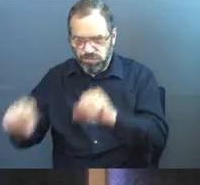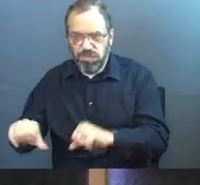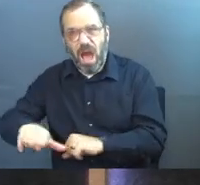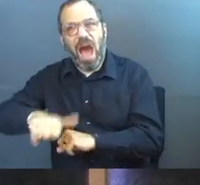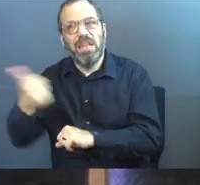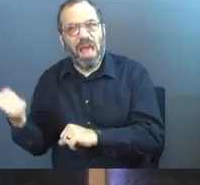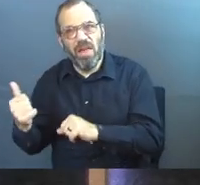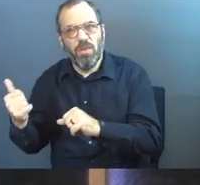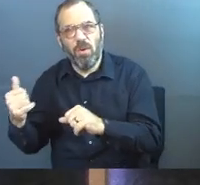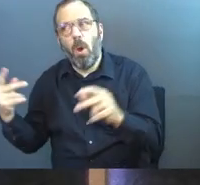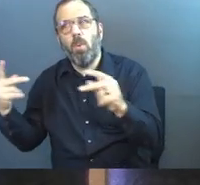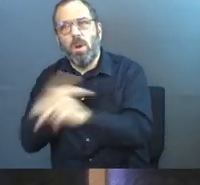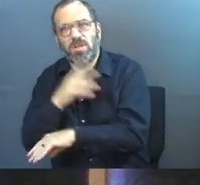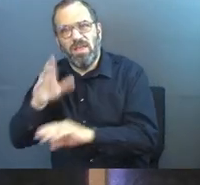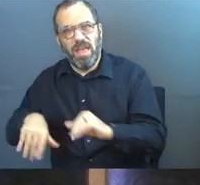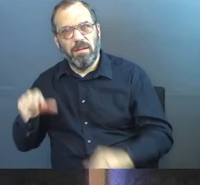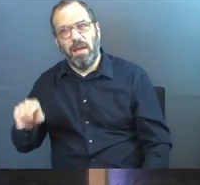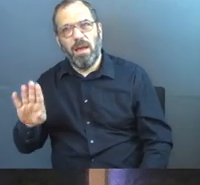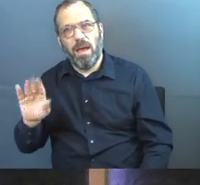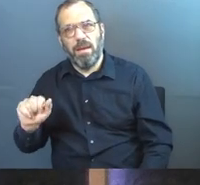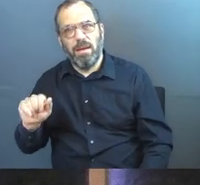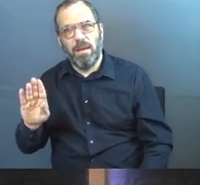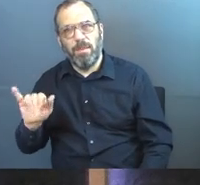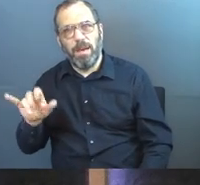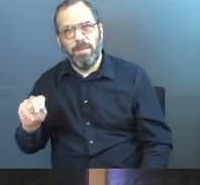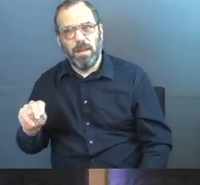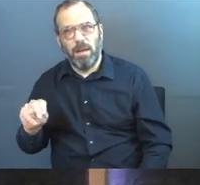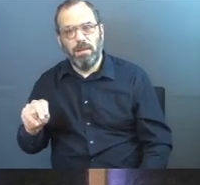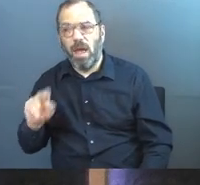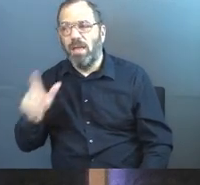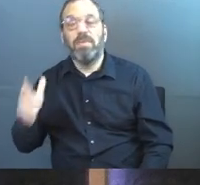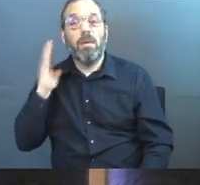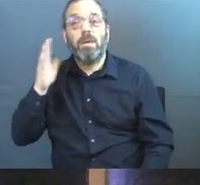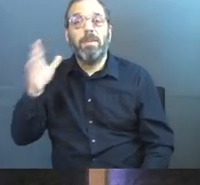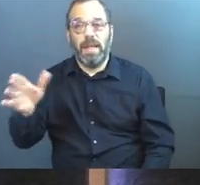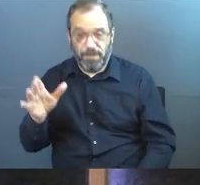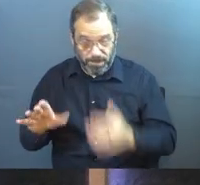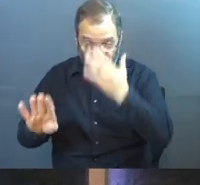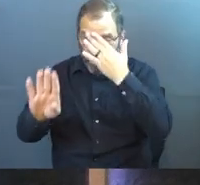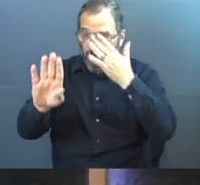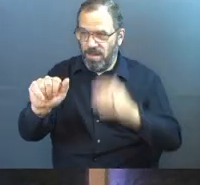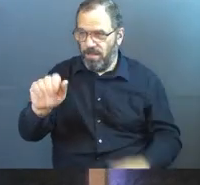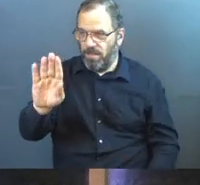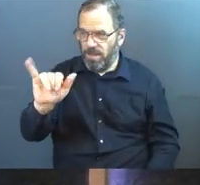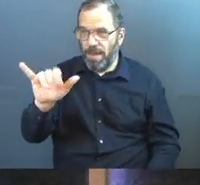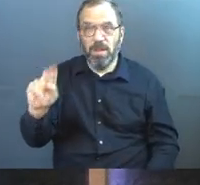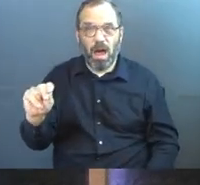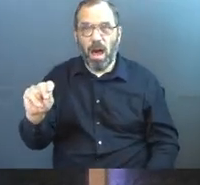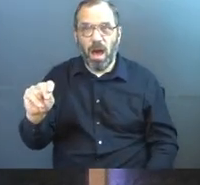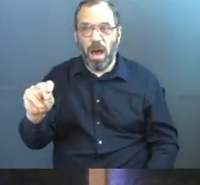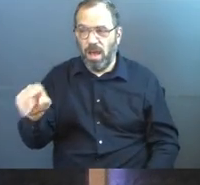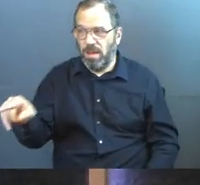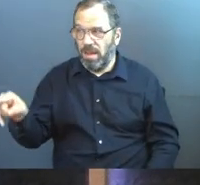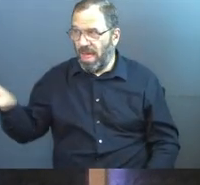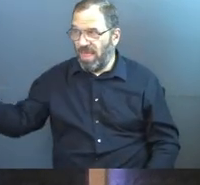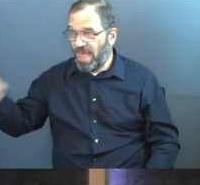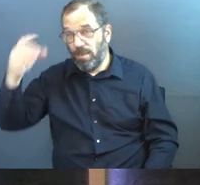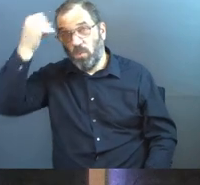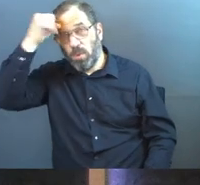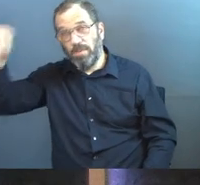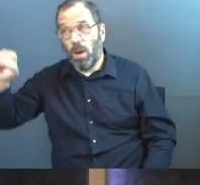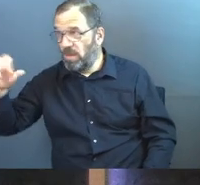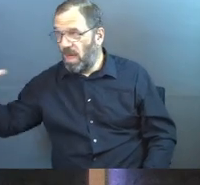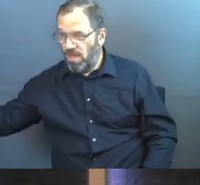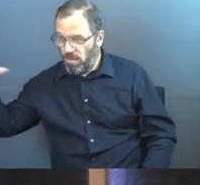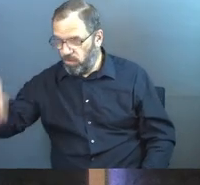by somebody even more evil than itself. There's going to come a day, Babylon's captors are going to revolt and come against them.